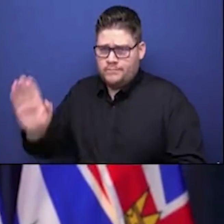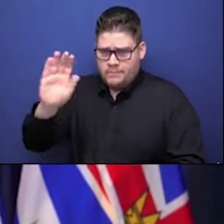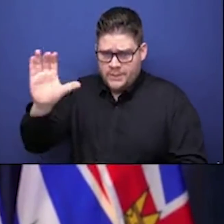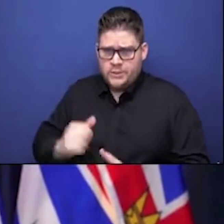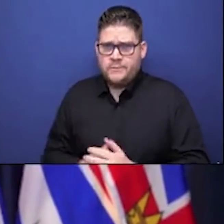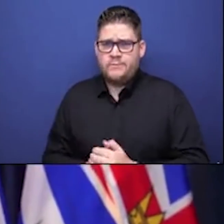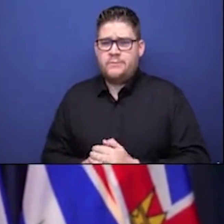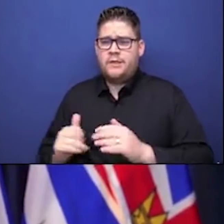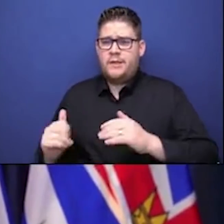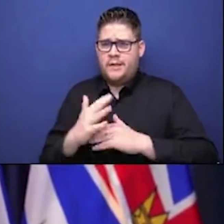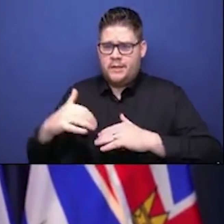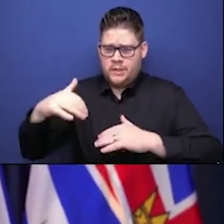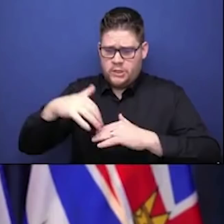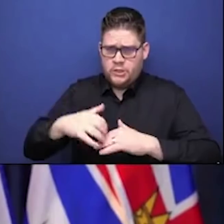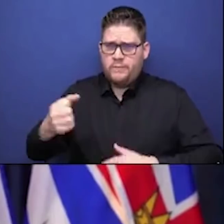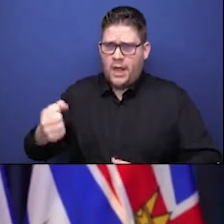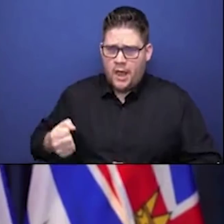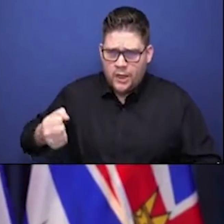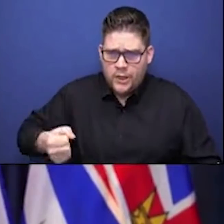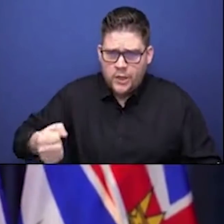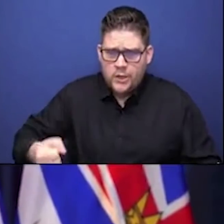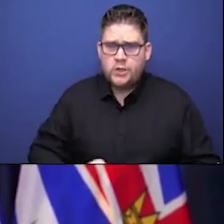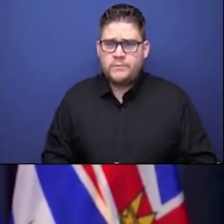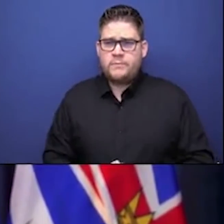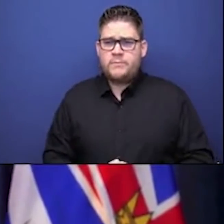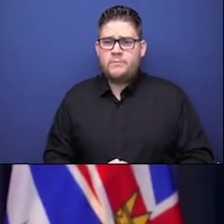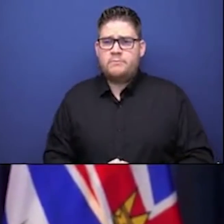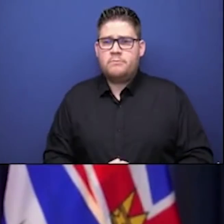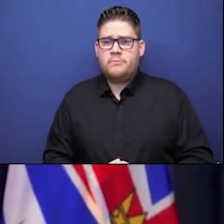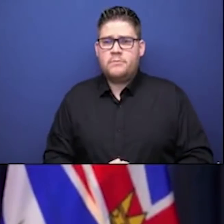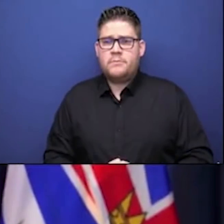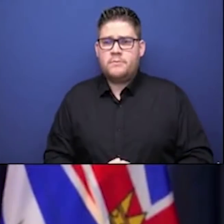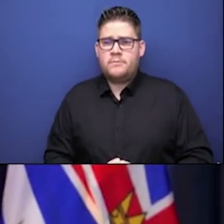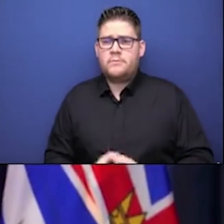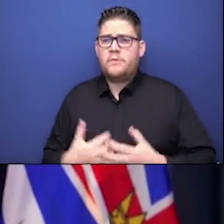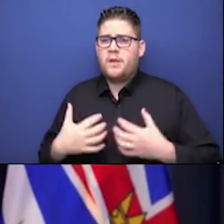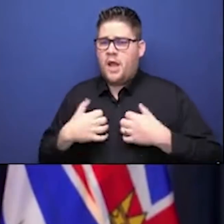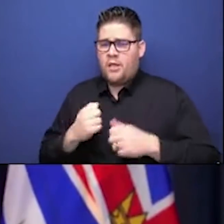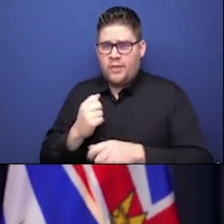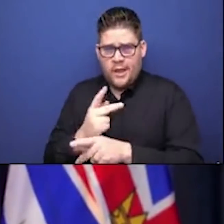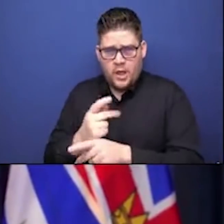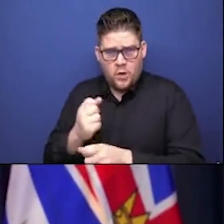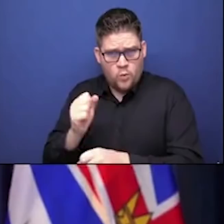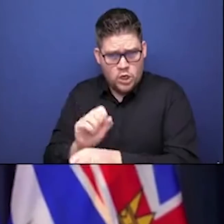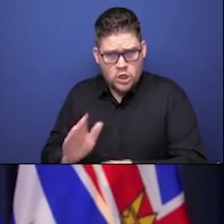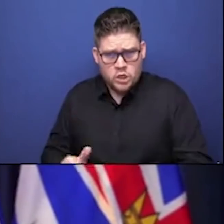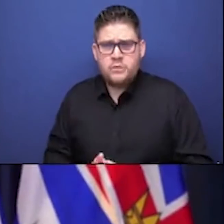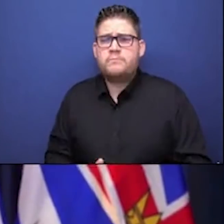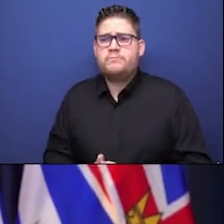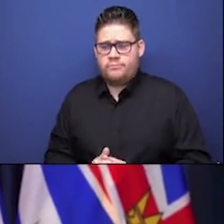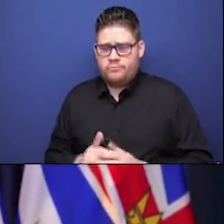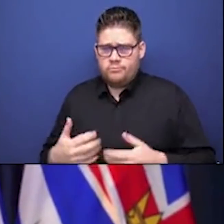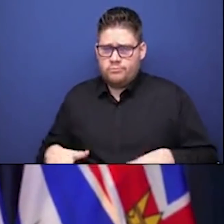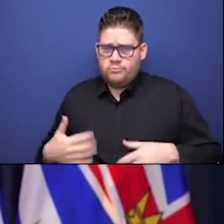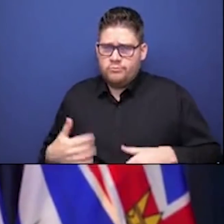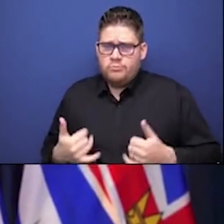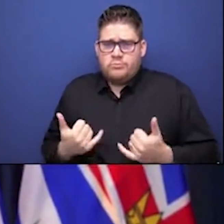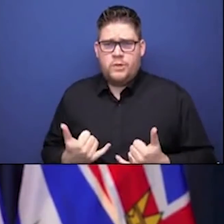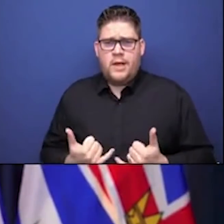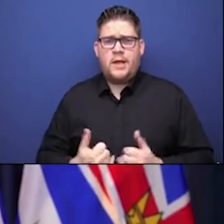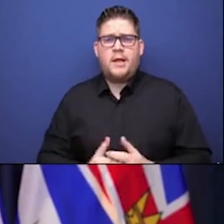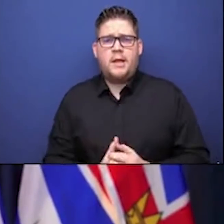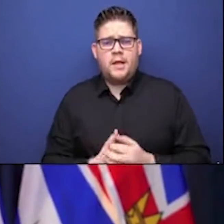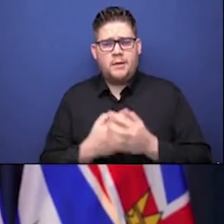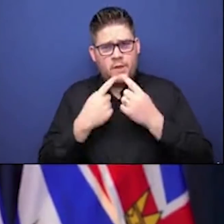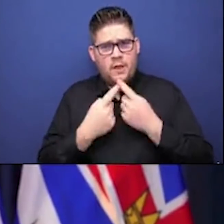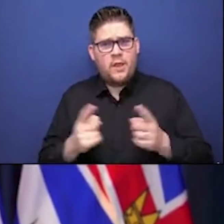tremendous success based on the amount of vaccine we've had available to us. And we're very excited today to announce we're moving in to phase two